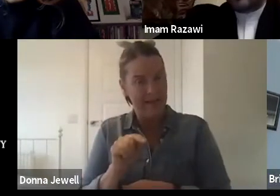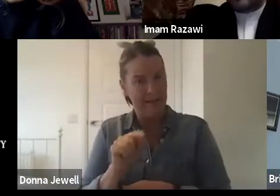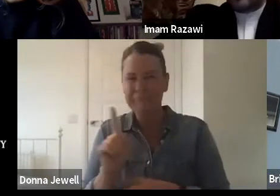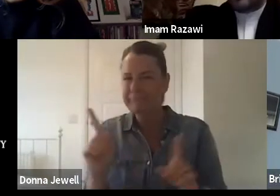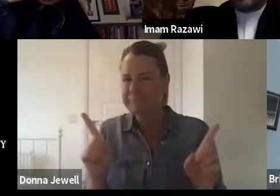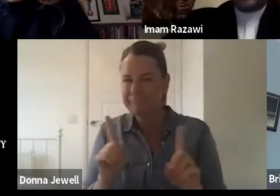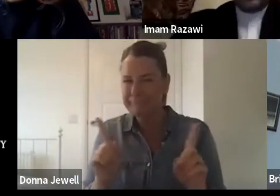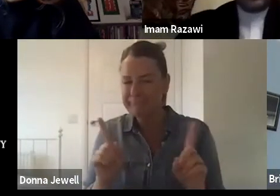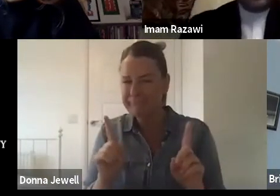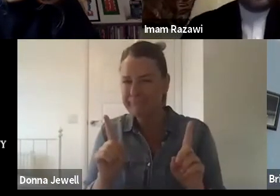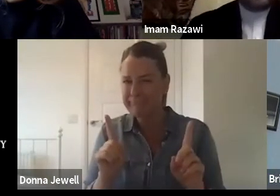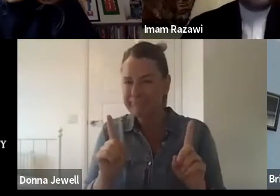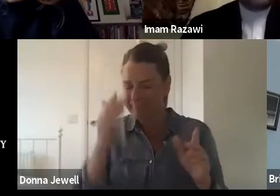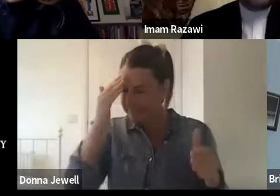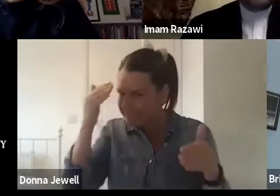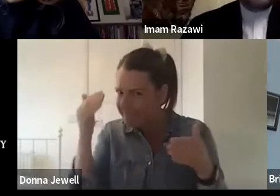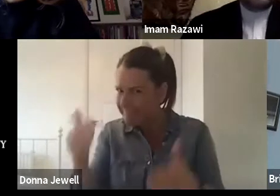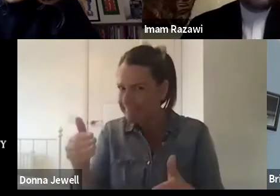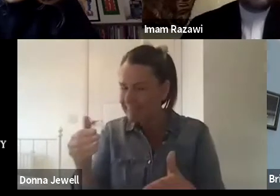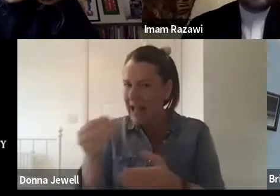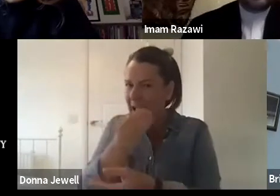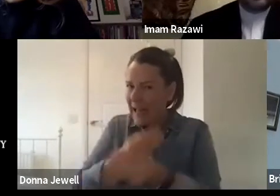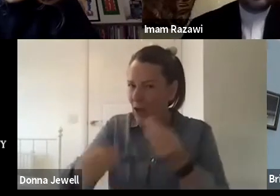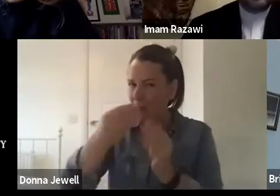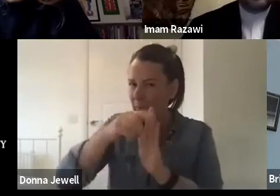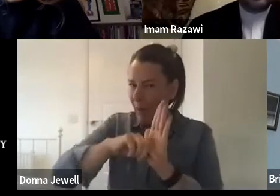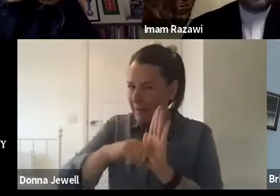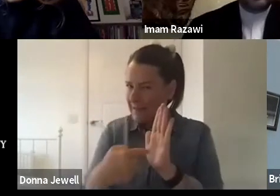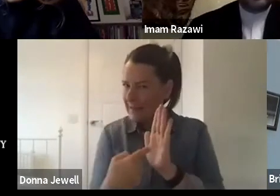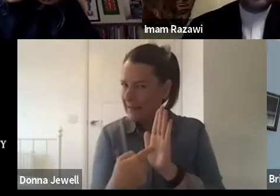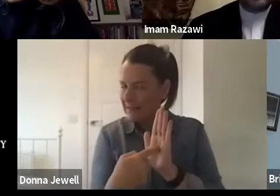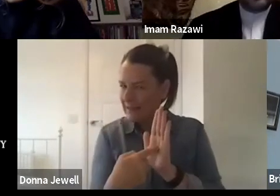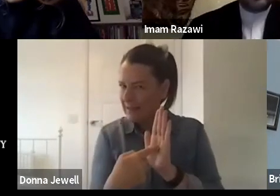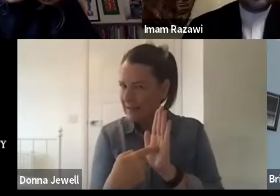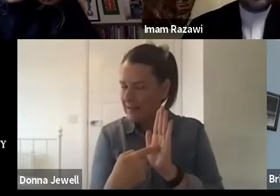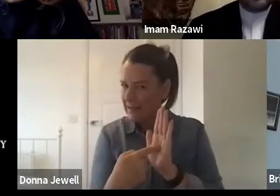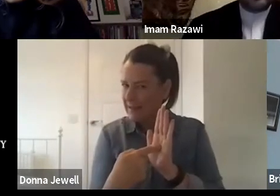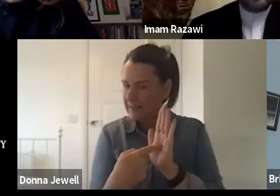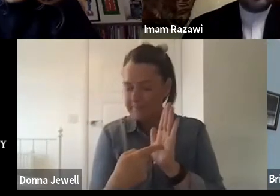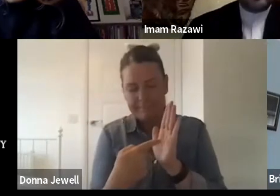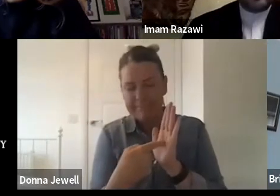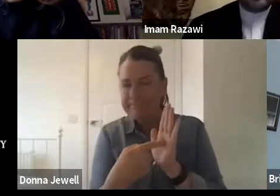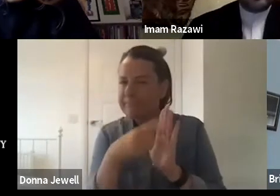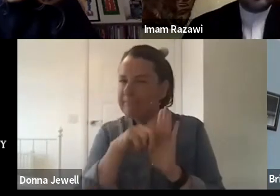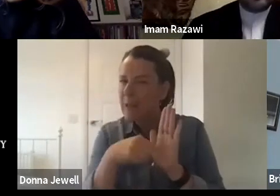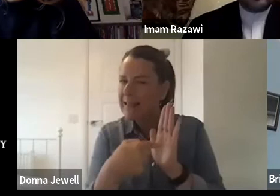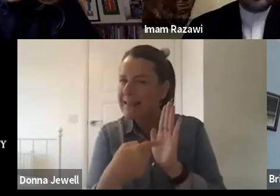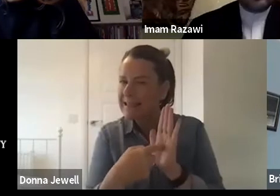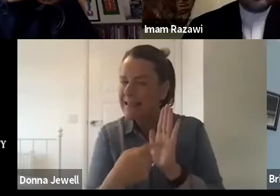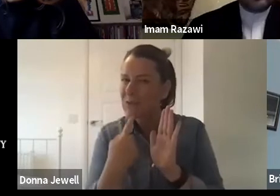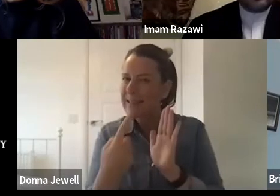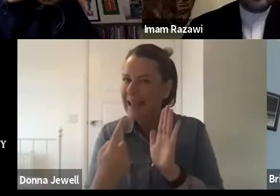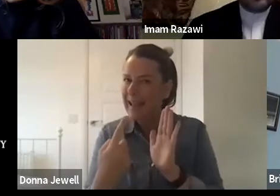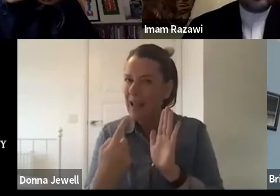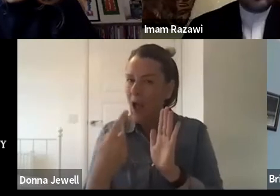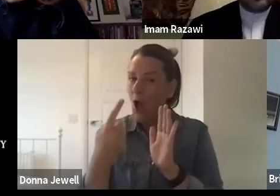an approach to economic policy that says, how do anchor institutions, and there can be no great anchor institution